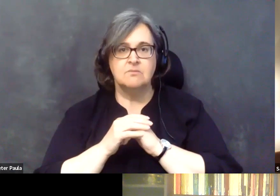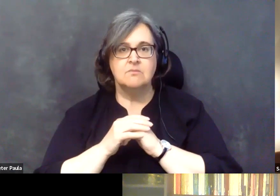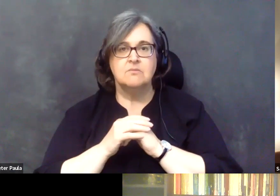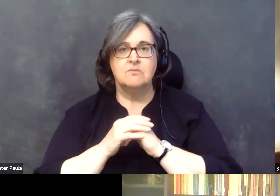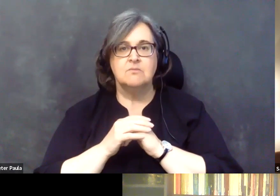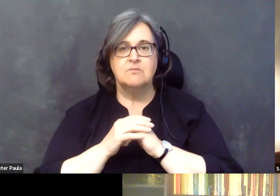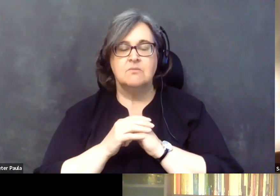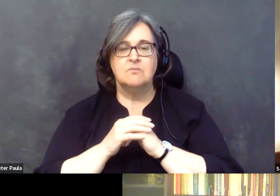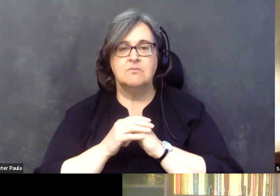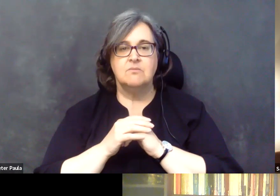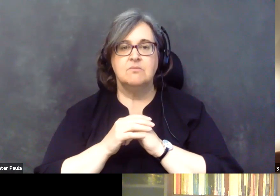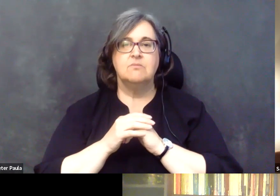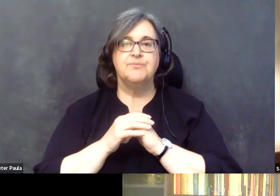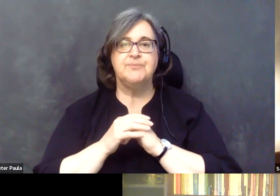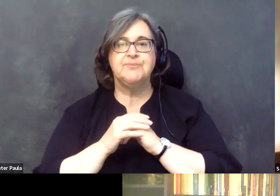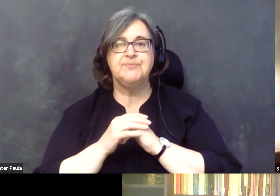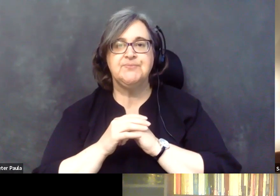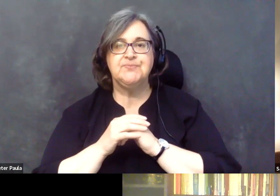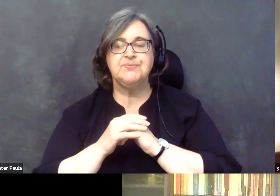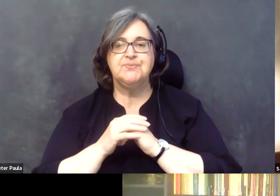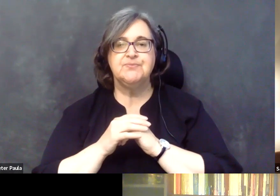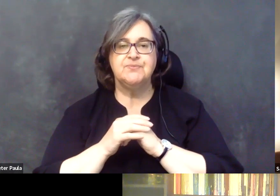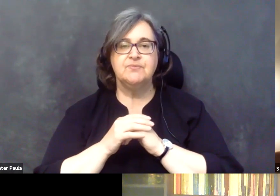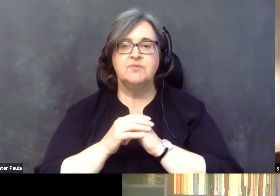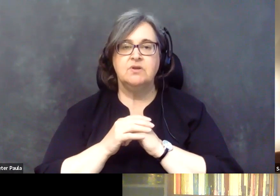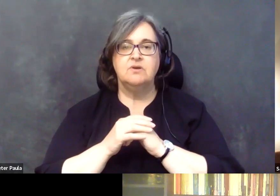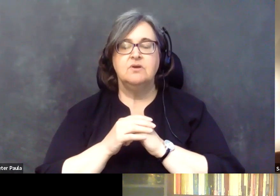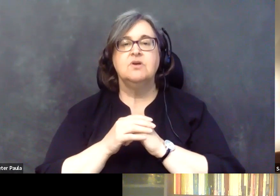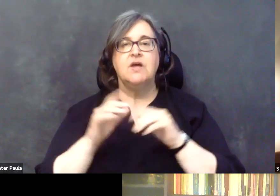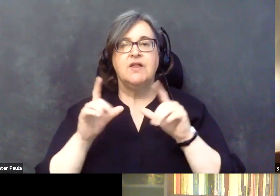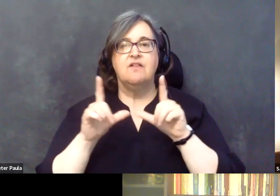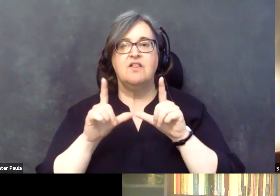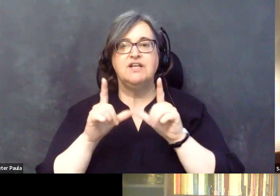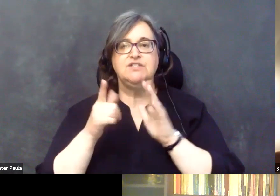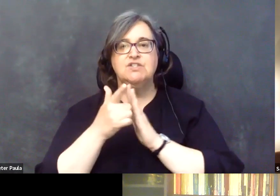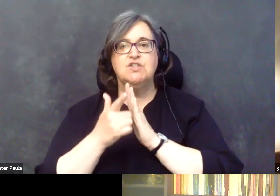in, and, and then the, they are licensing laws, which has been, uh,